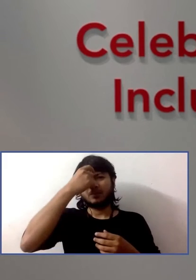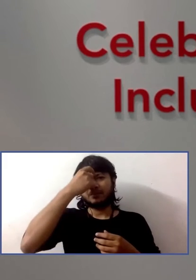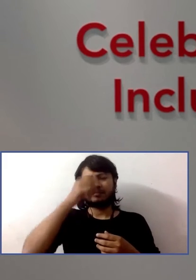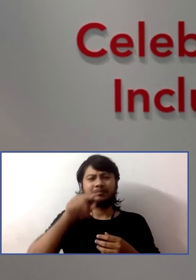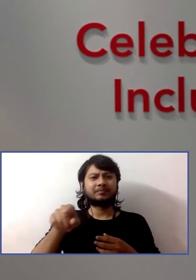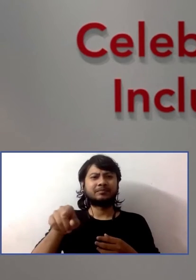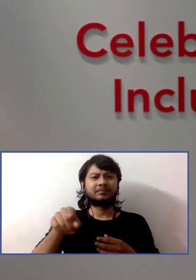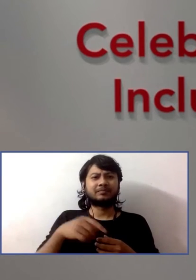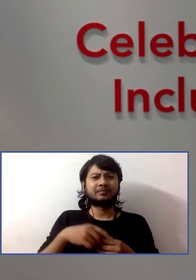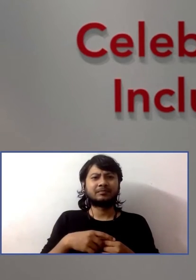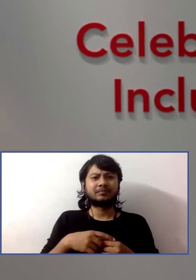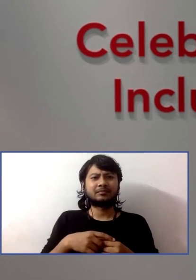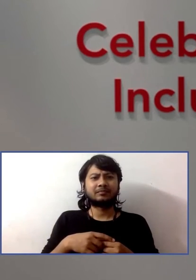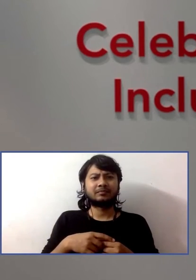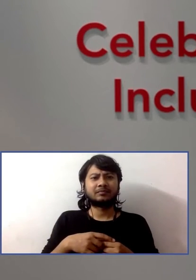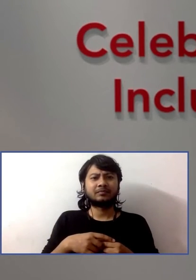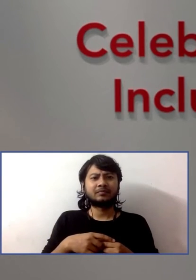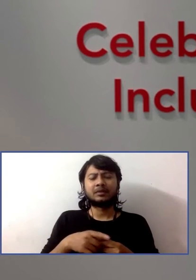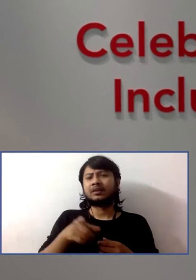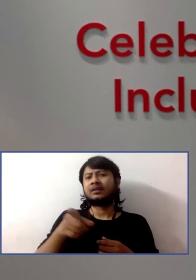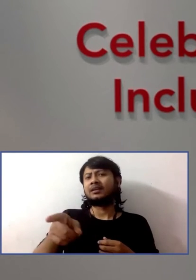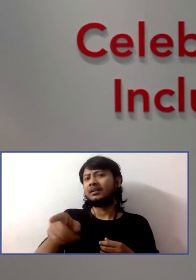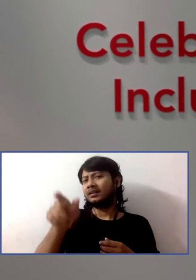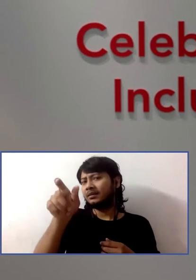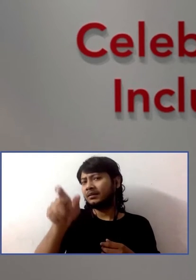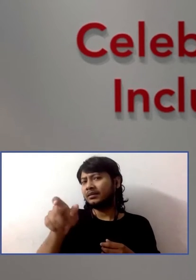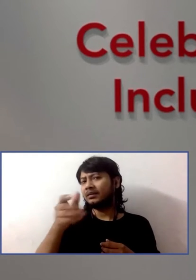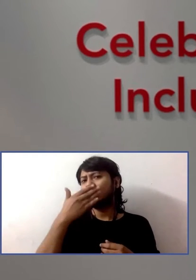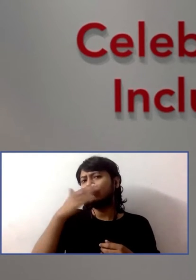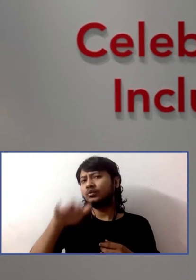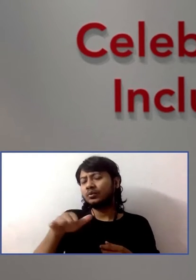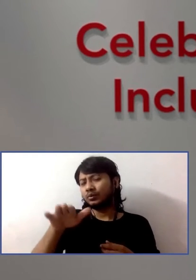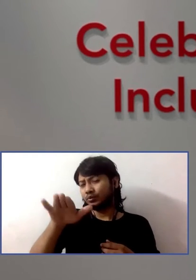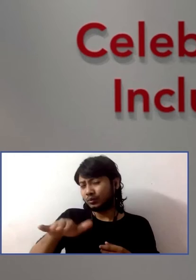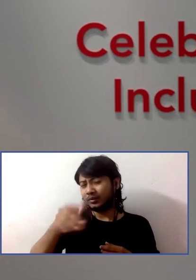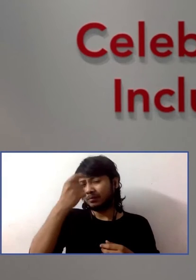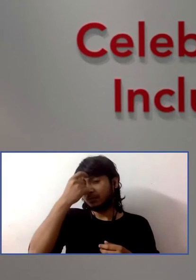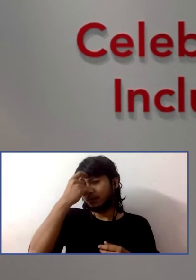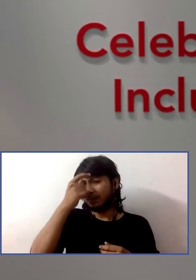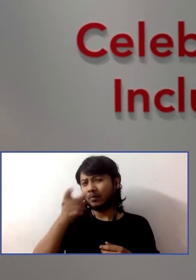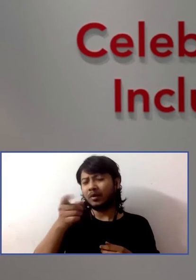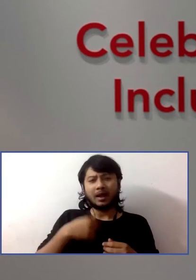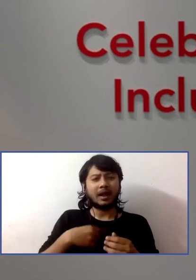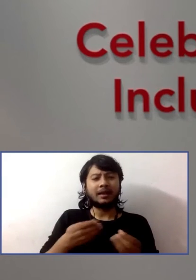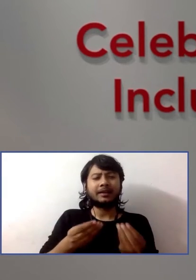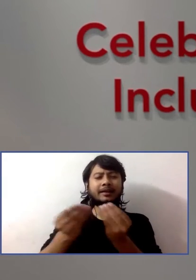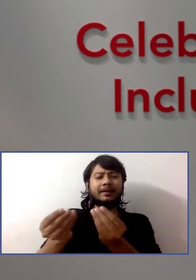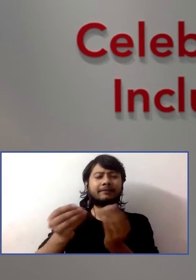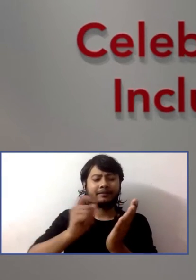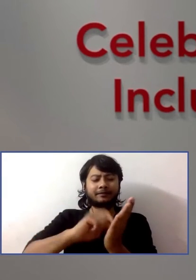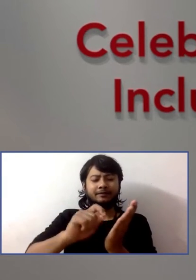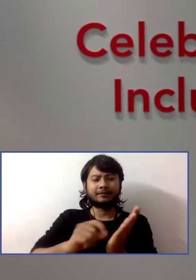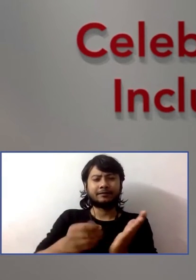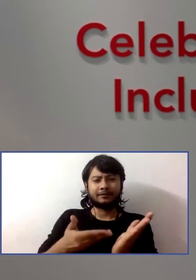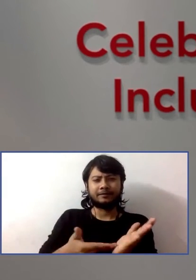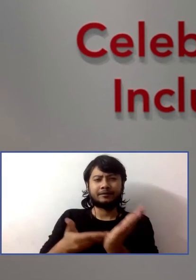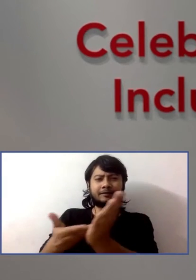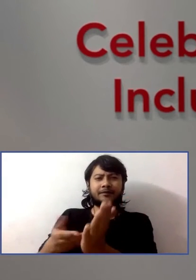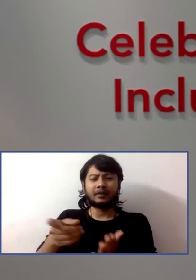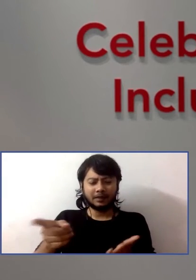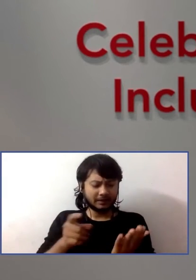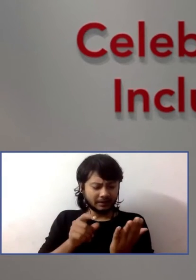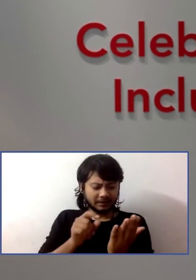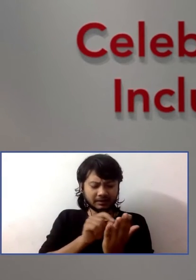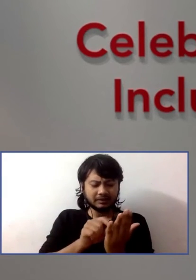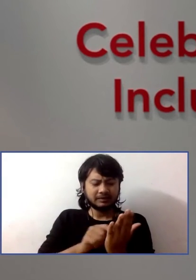couldn't do it, and after a while I asked him, like, what's going on? He says he has these